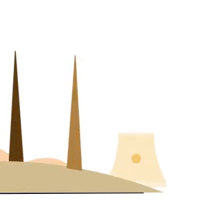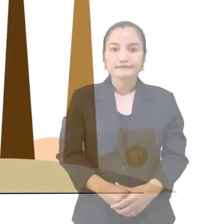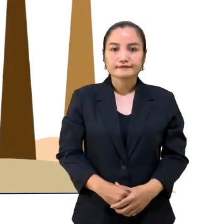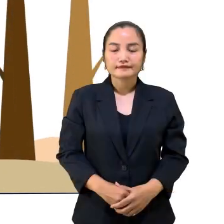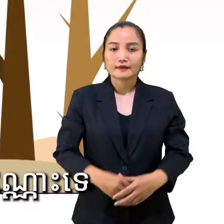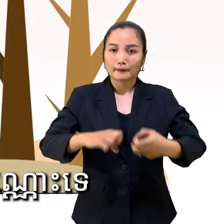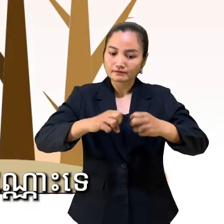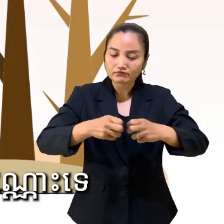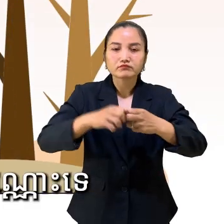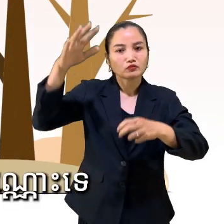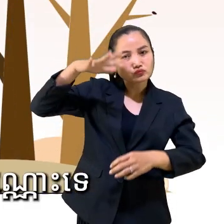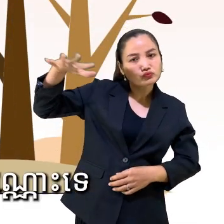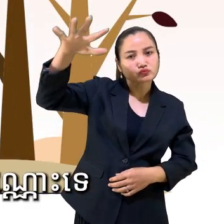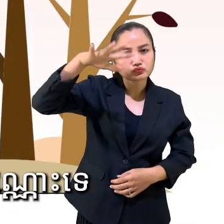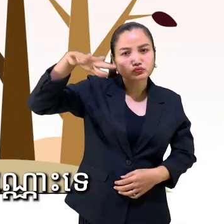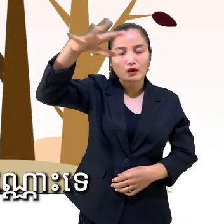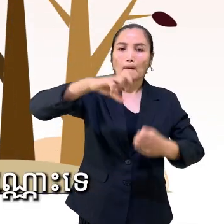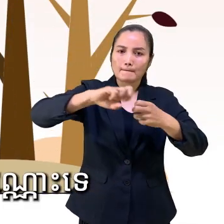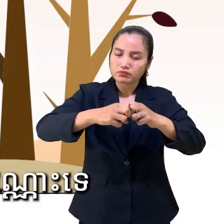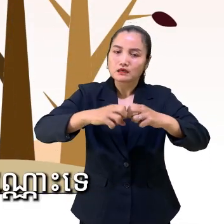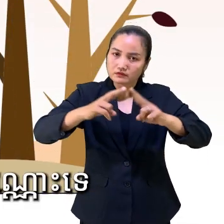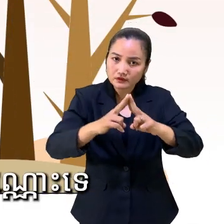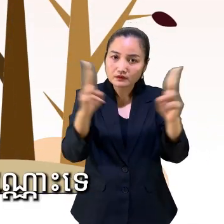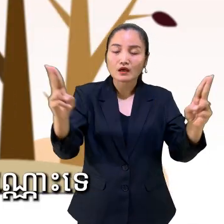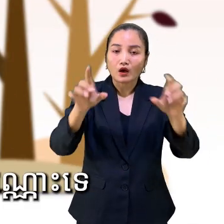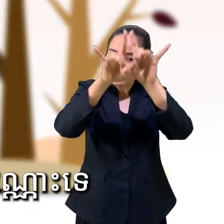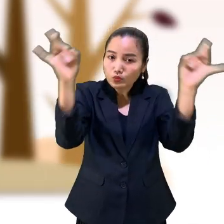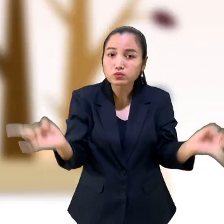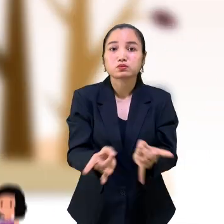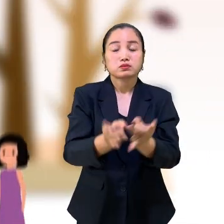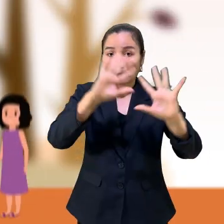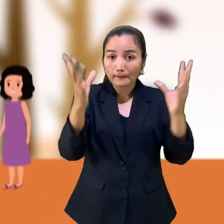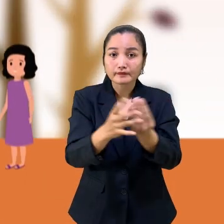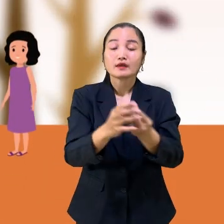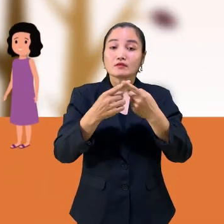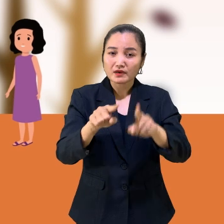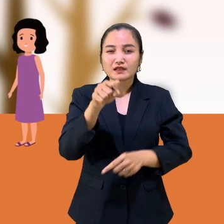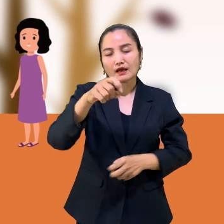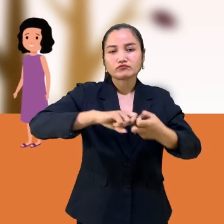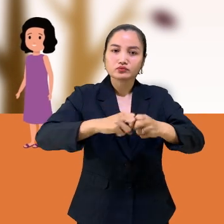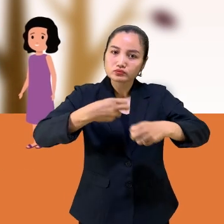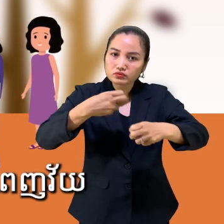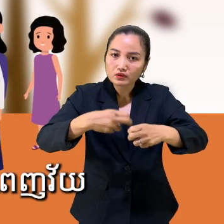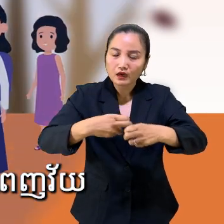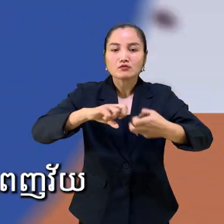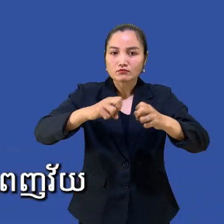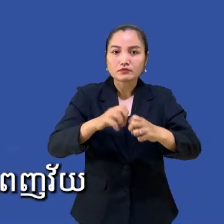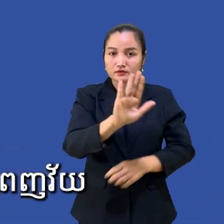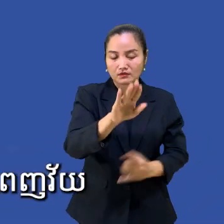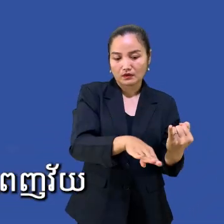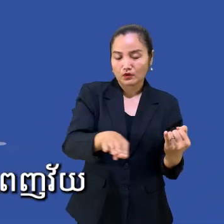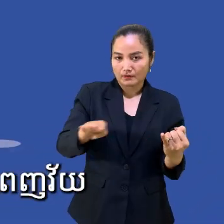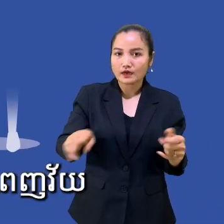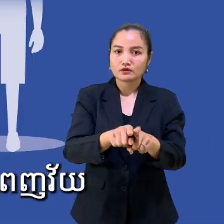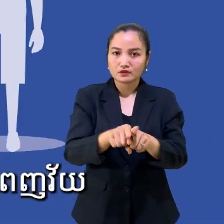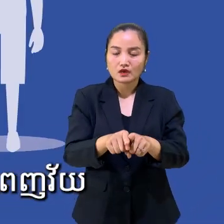The climate crisis is not just changing the planet, it is changing children. From the moment of